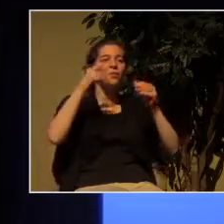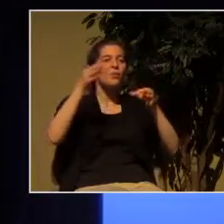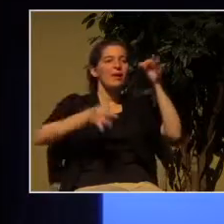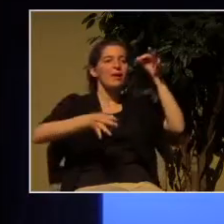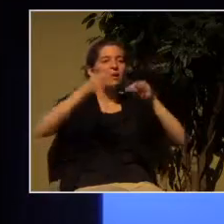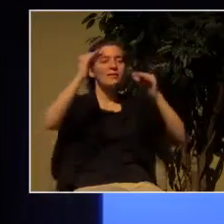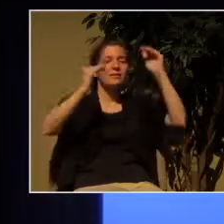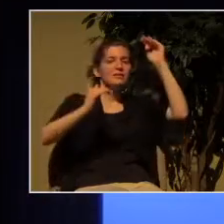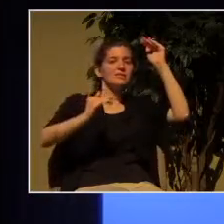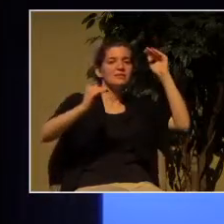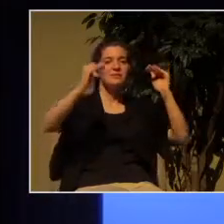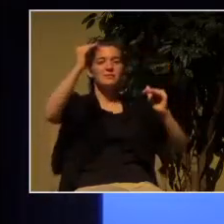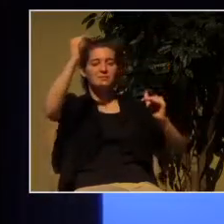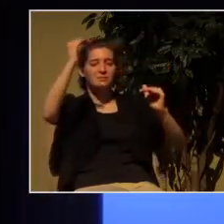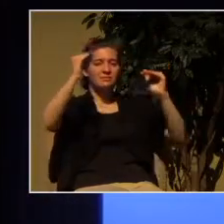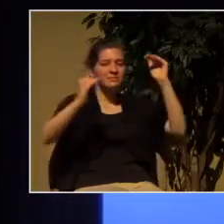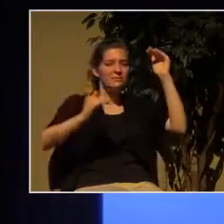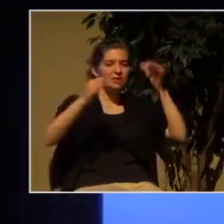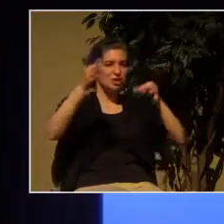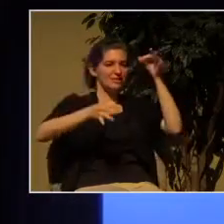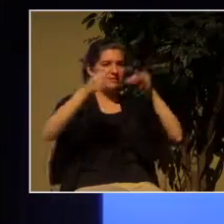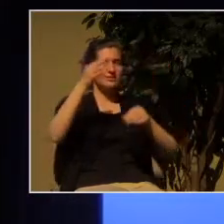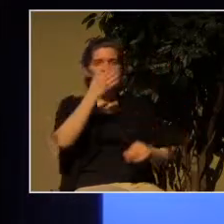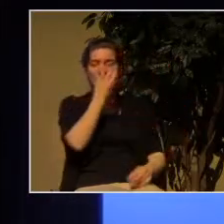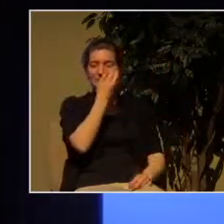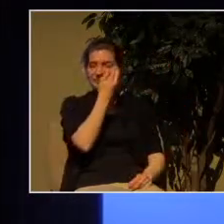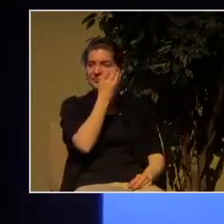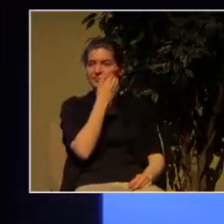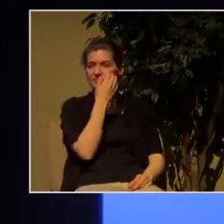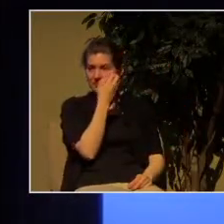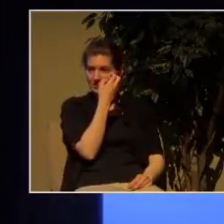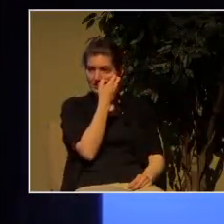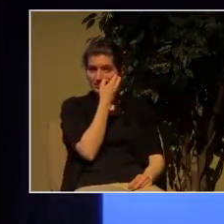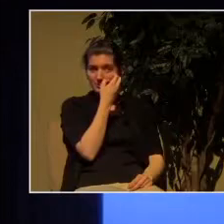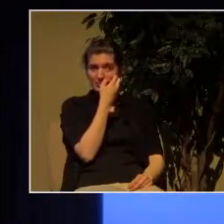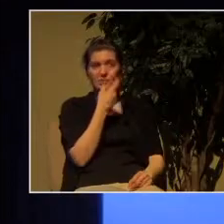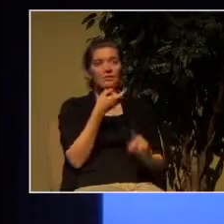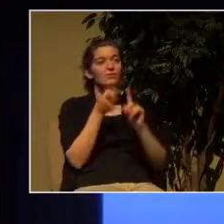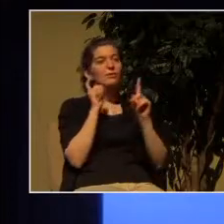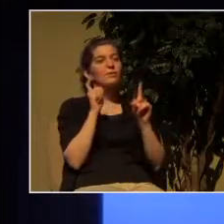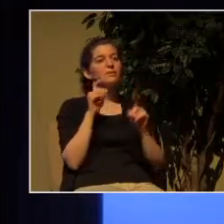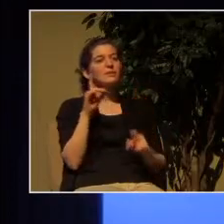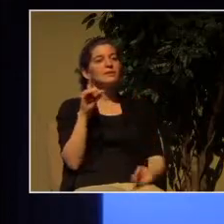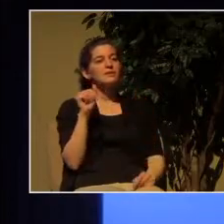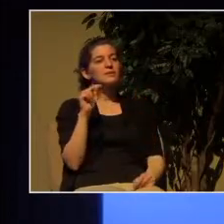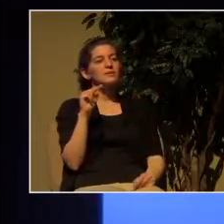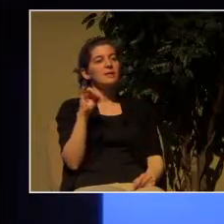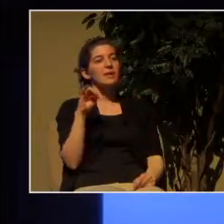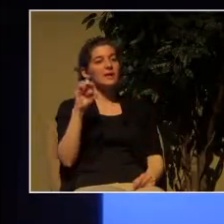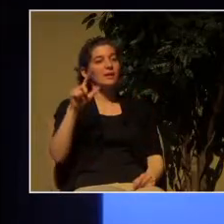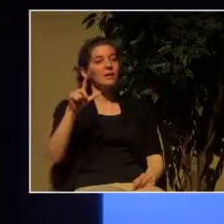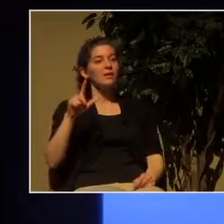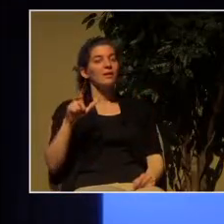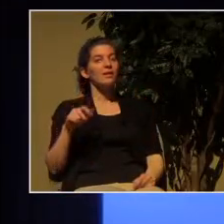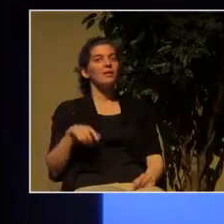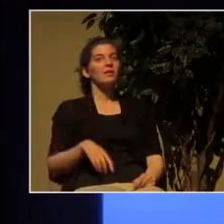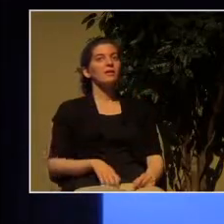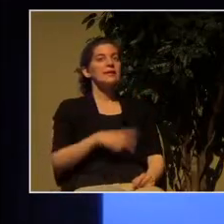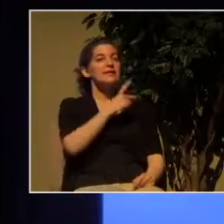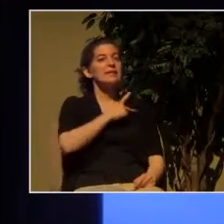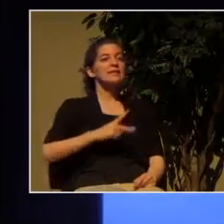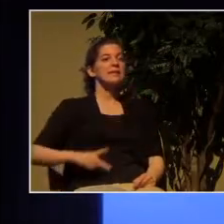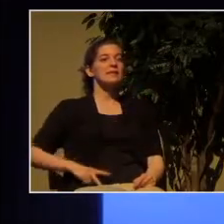the scales of justice and that comes from the book of Daniel where Belshazzar